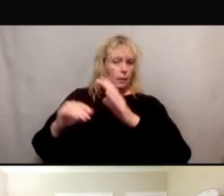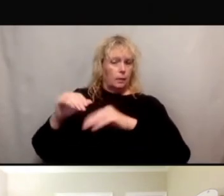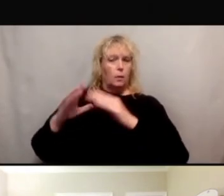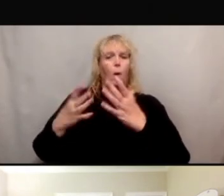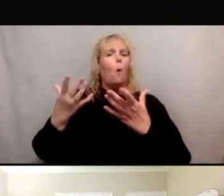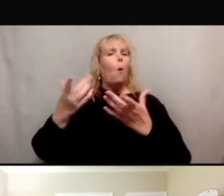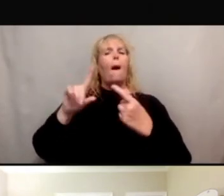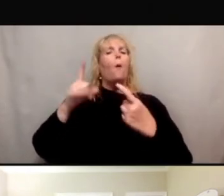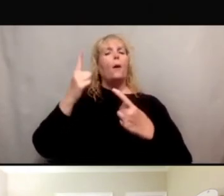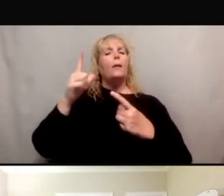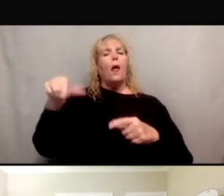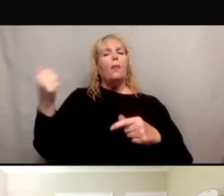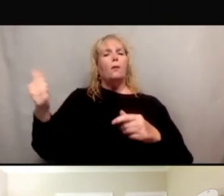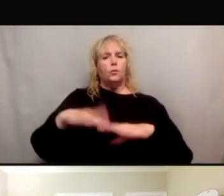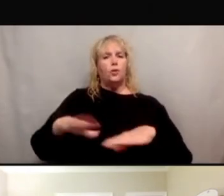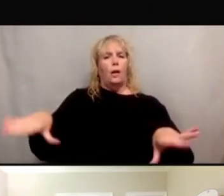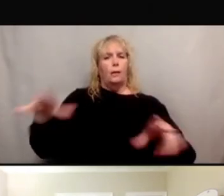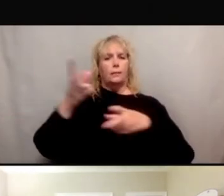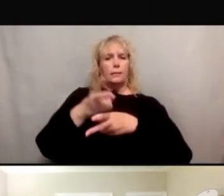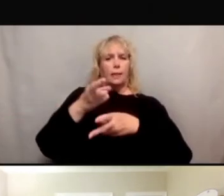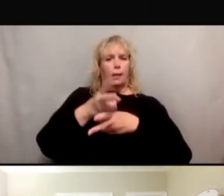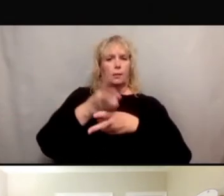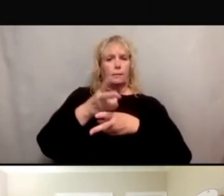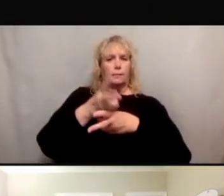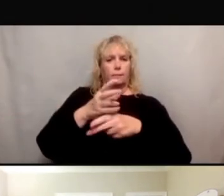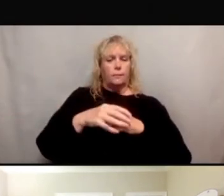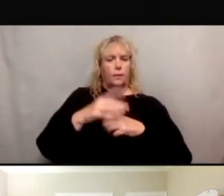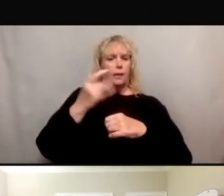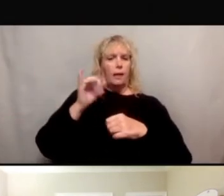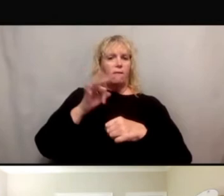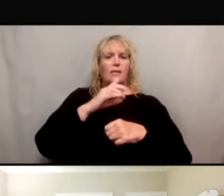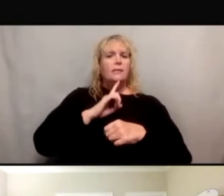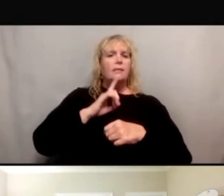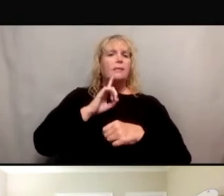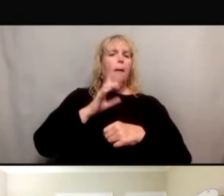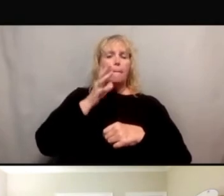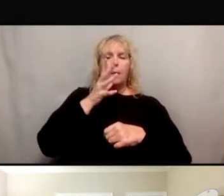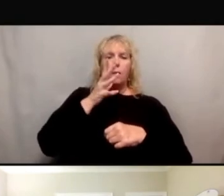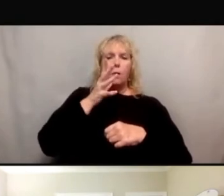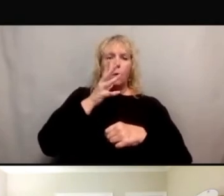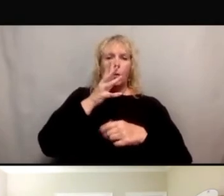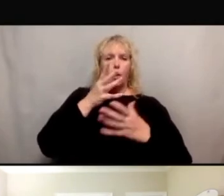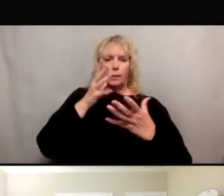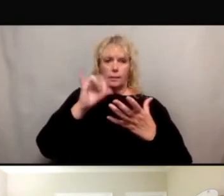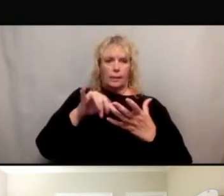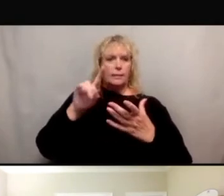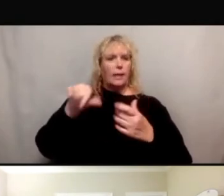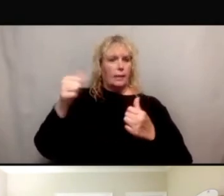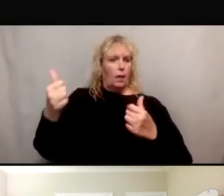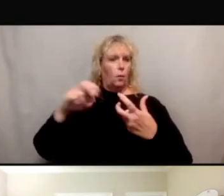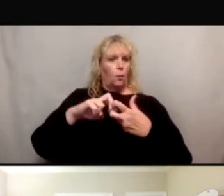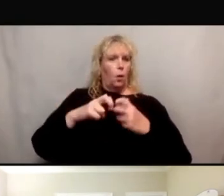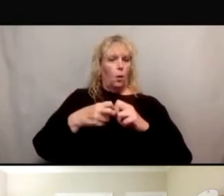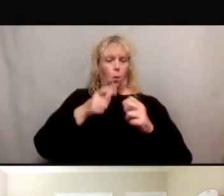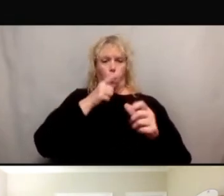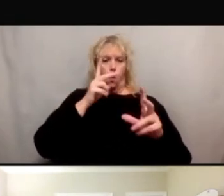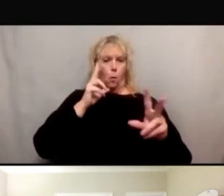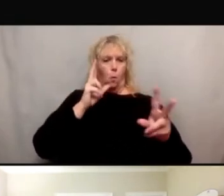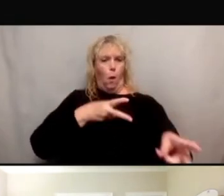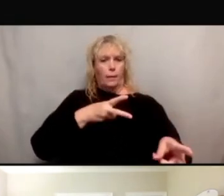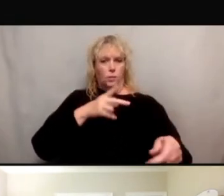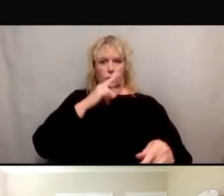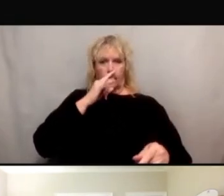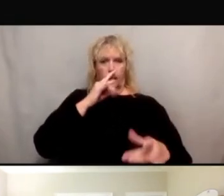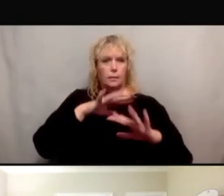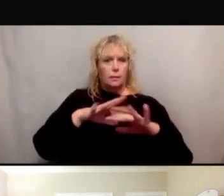Childcare is another one, especially if we're targeting single mothers. That's another issue. You know, who's going to watch the kid?